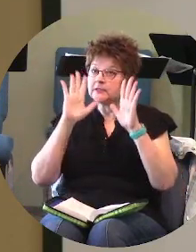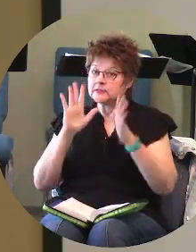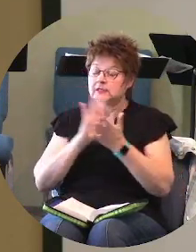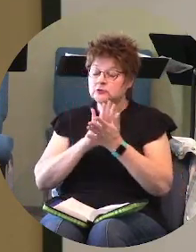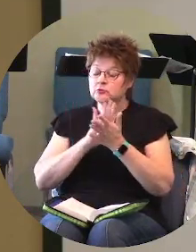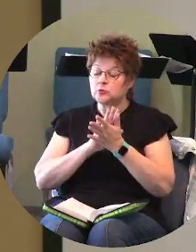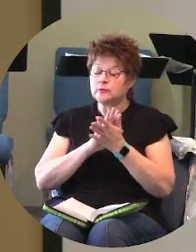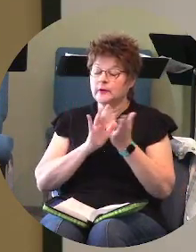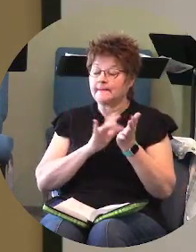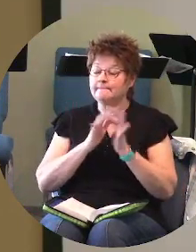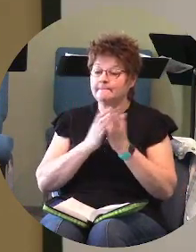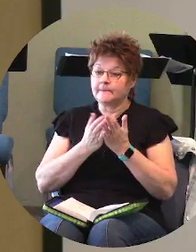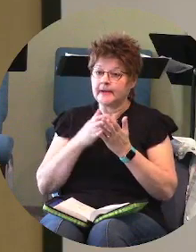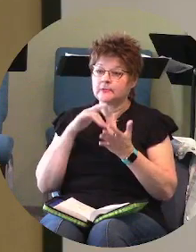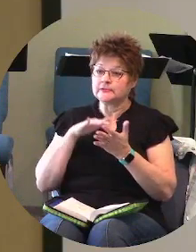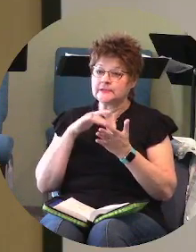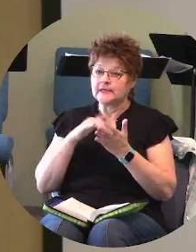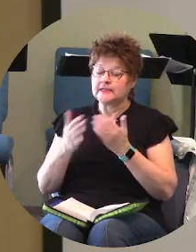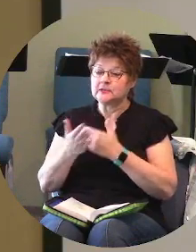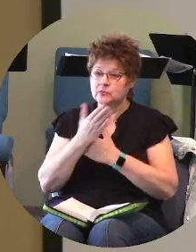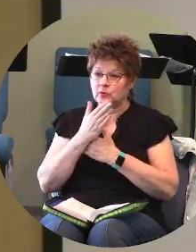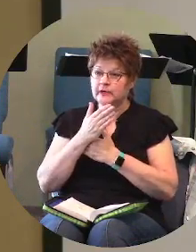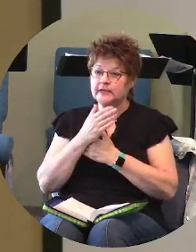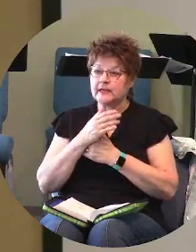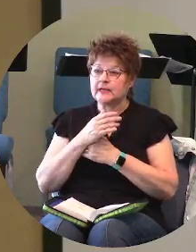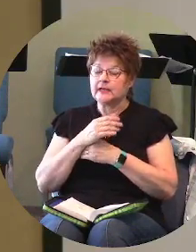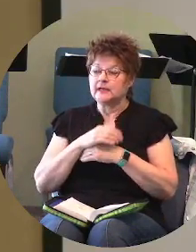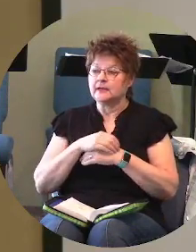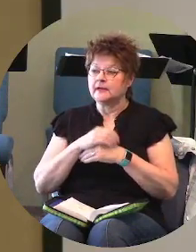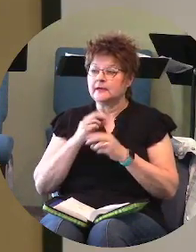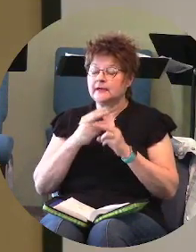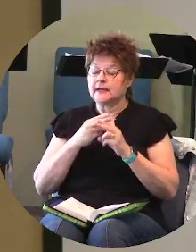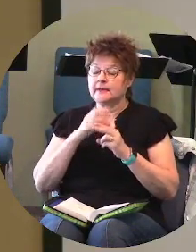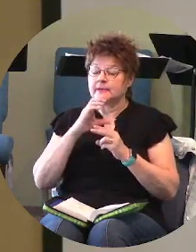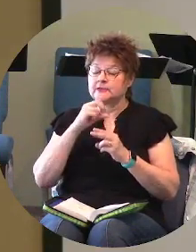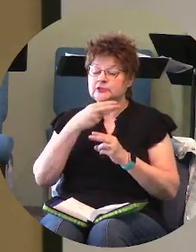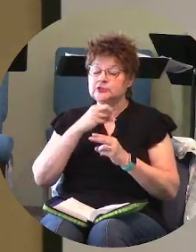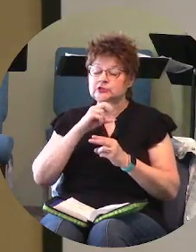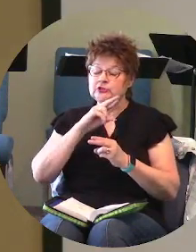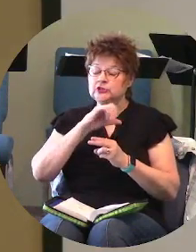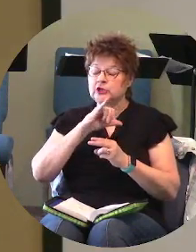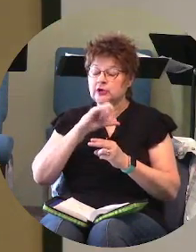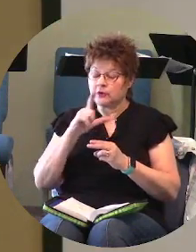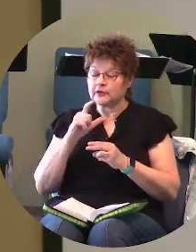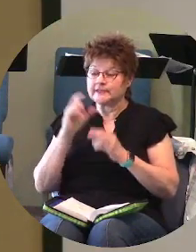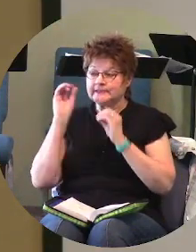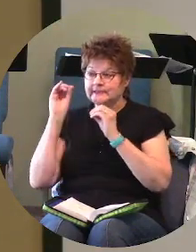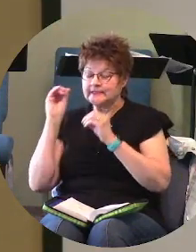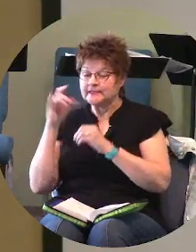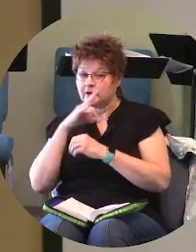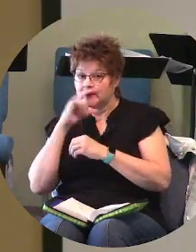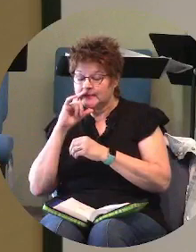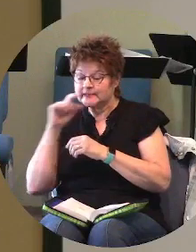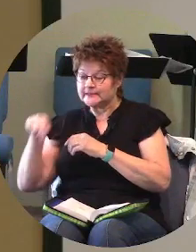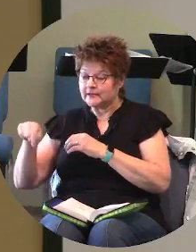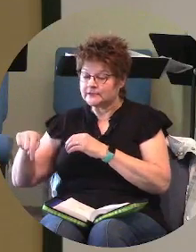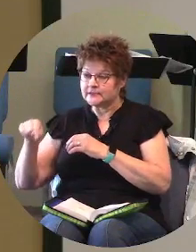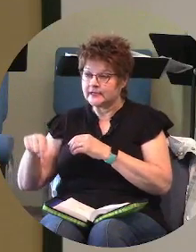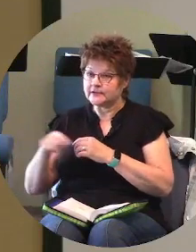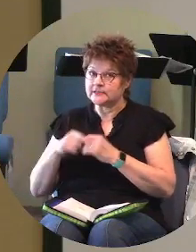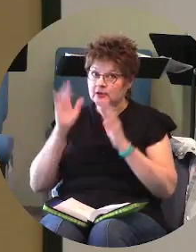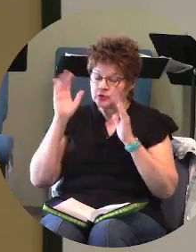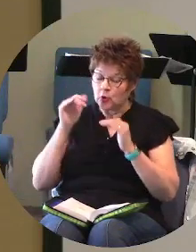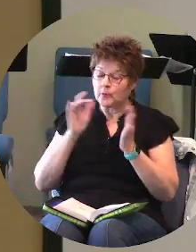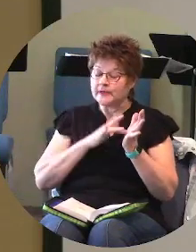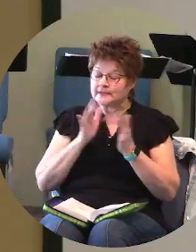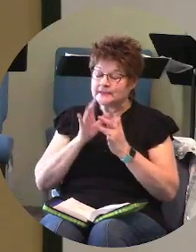study this morning cheryl is teaching uh our kids downstairs that there's good news there's hope in jesus christ and that we have